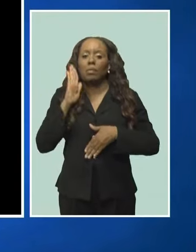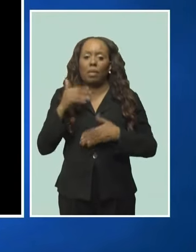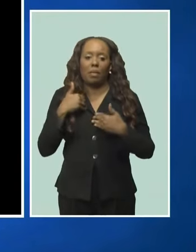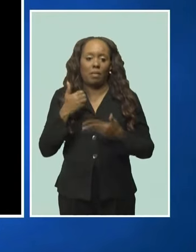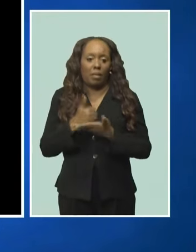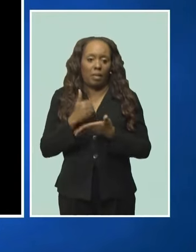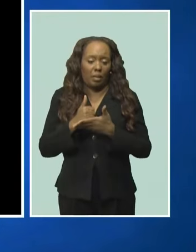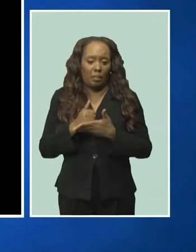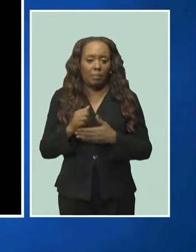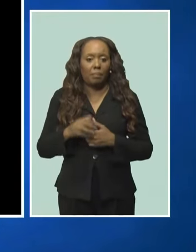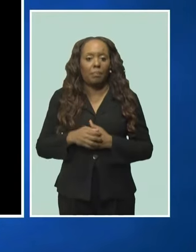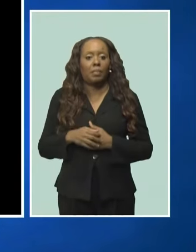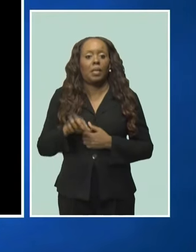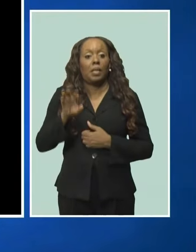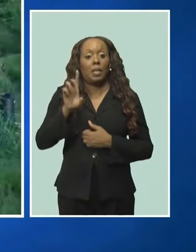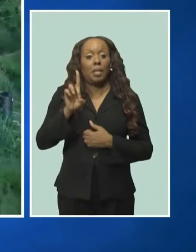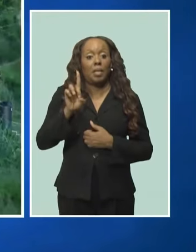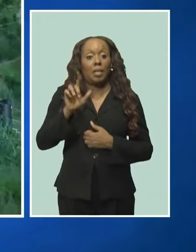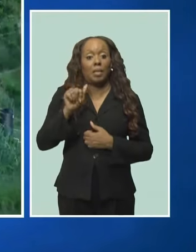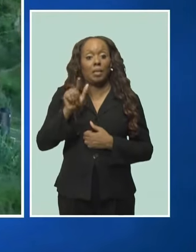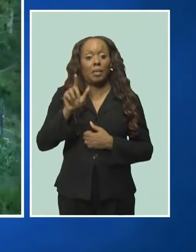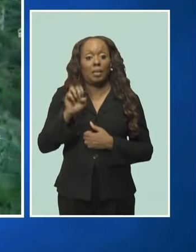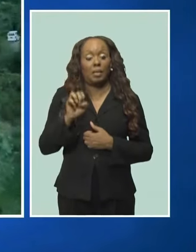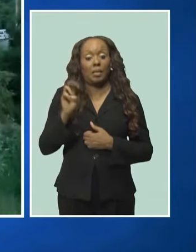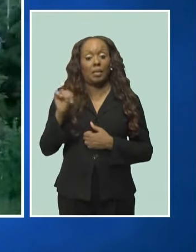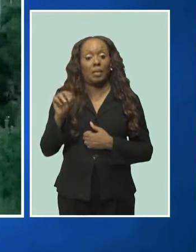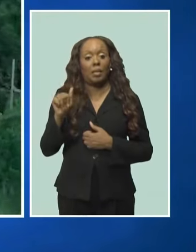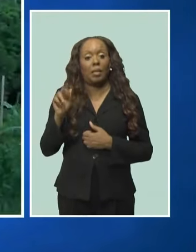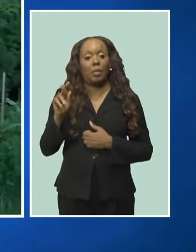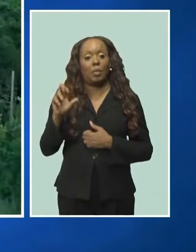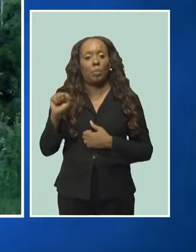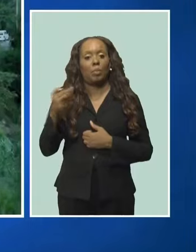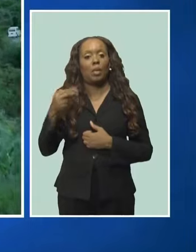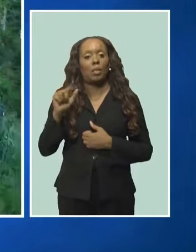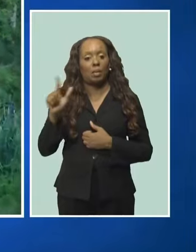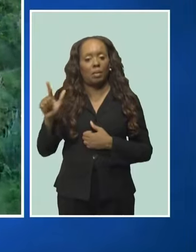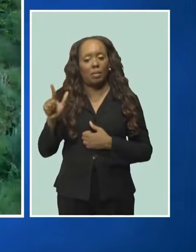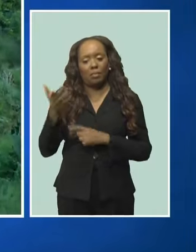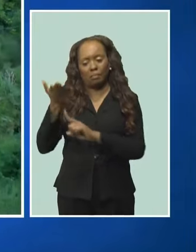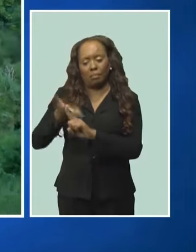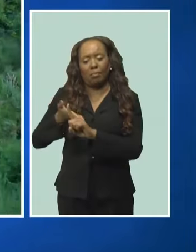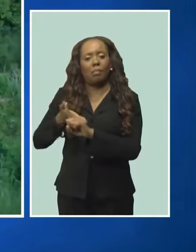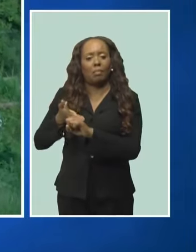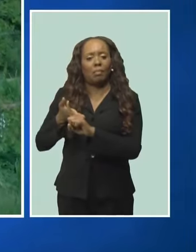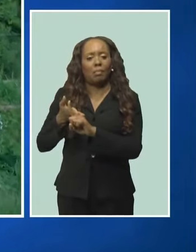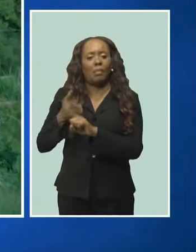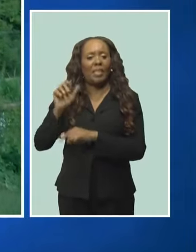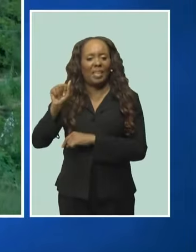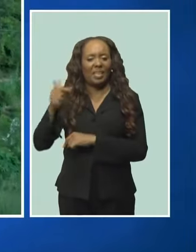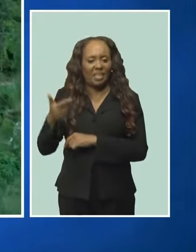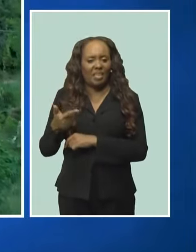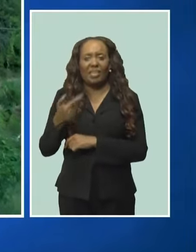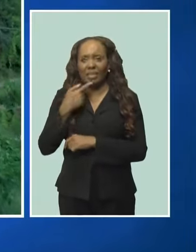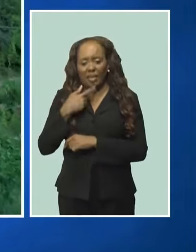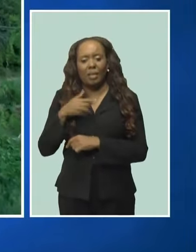St. Joseph, says plans are on the way to fix the road used to access the close-knit rural community.